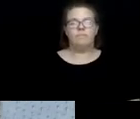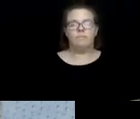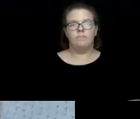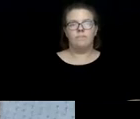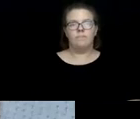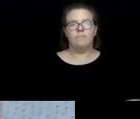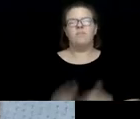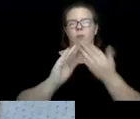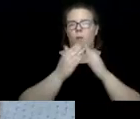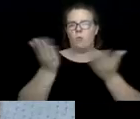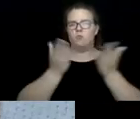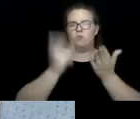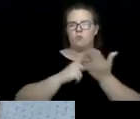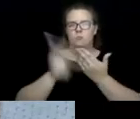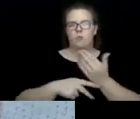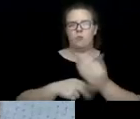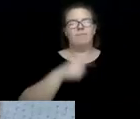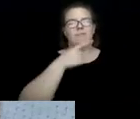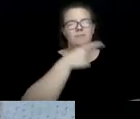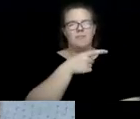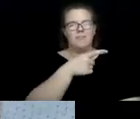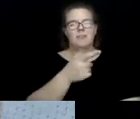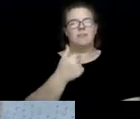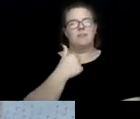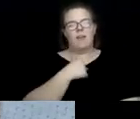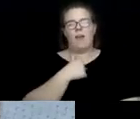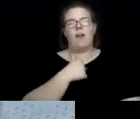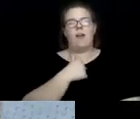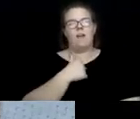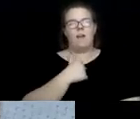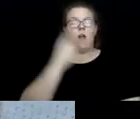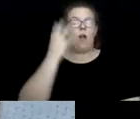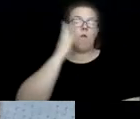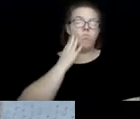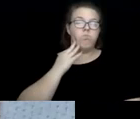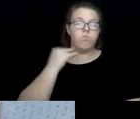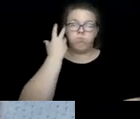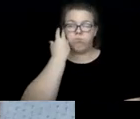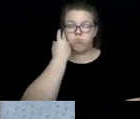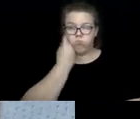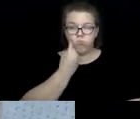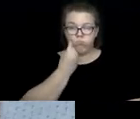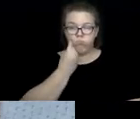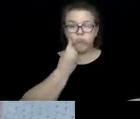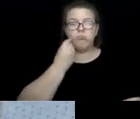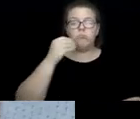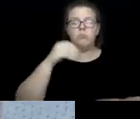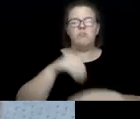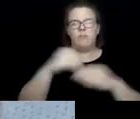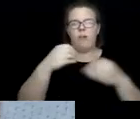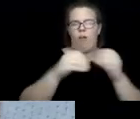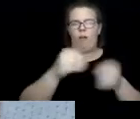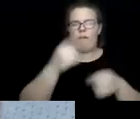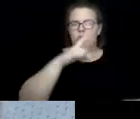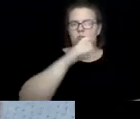Community service programs. This is the one that I had the most experience with in the Office for Aging for, for many, many